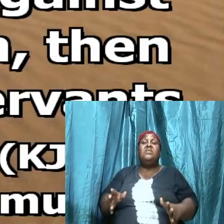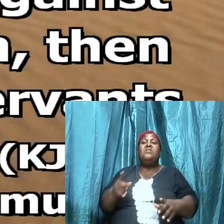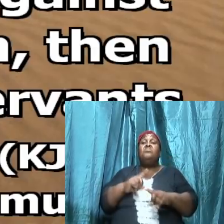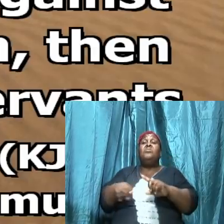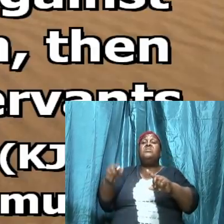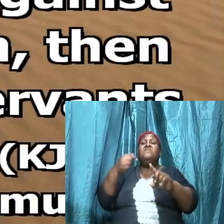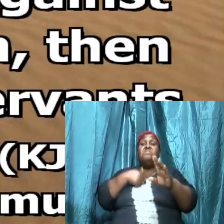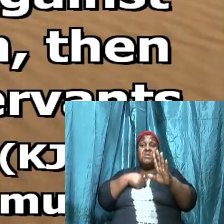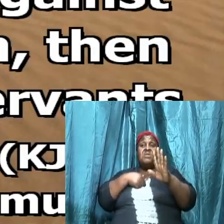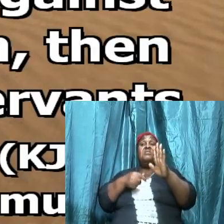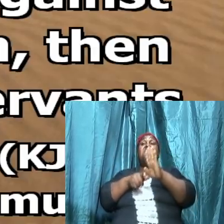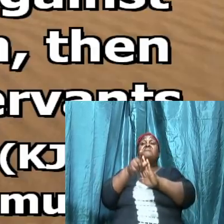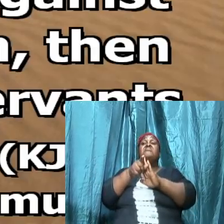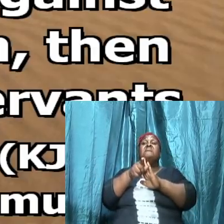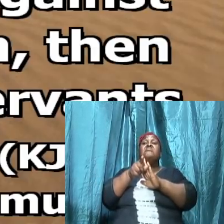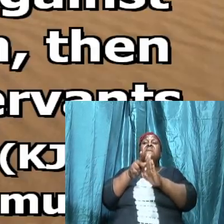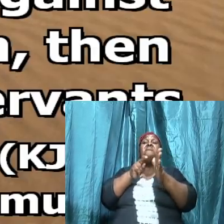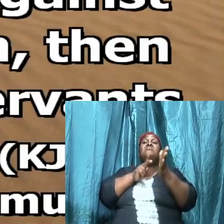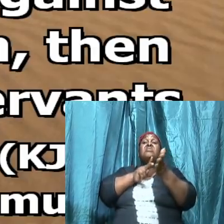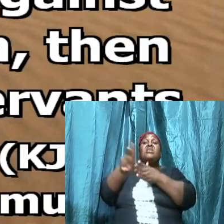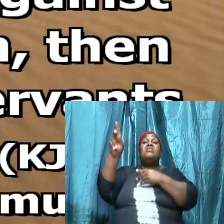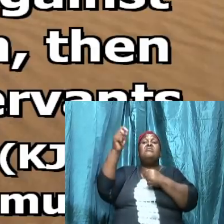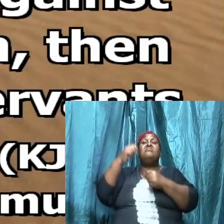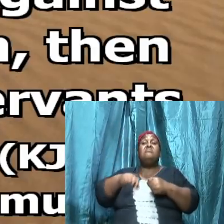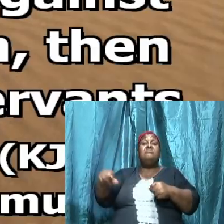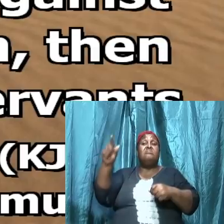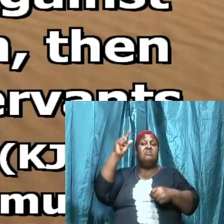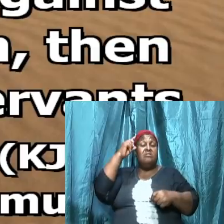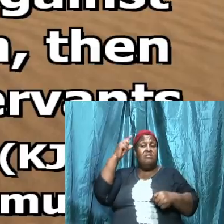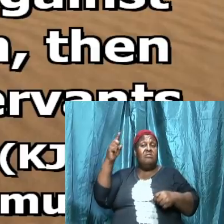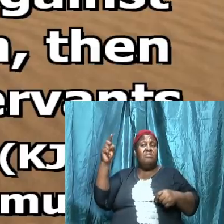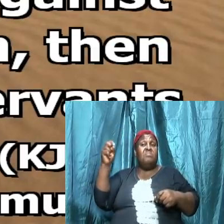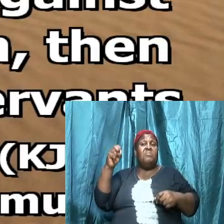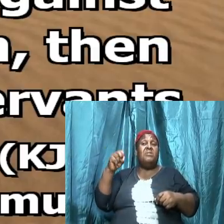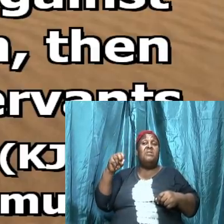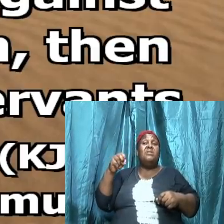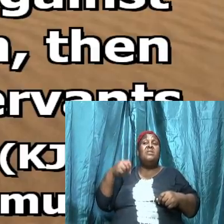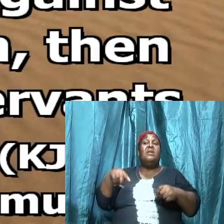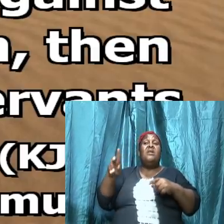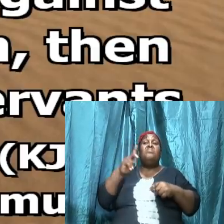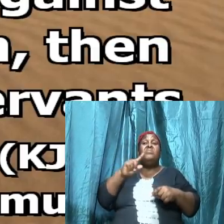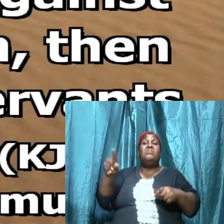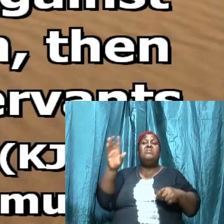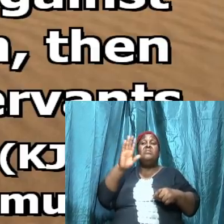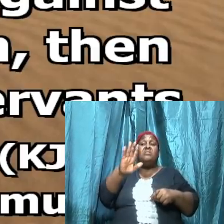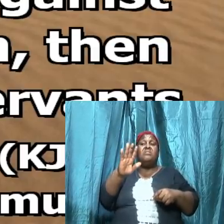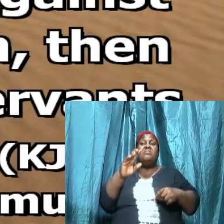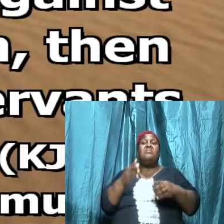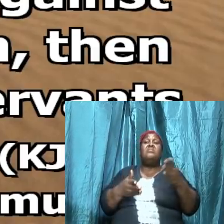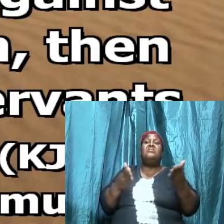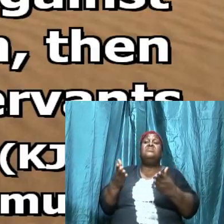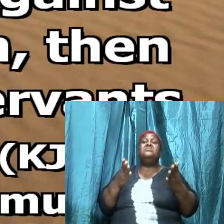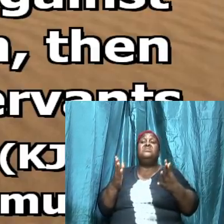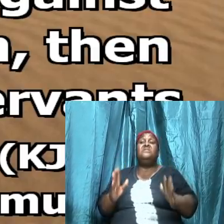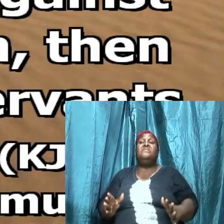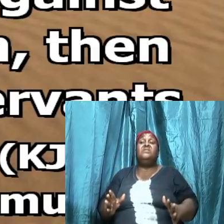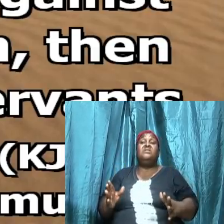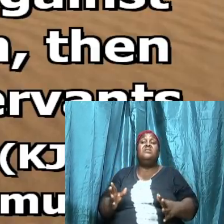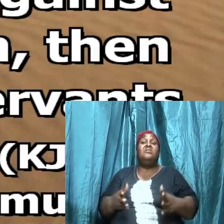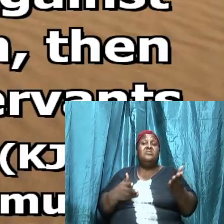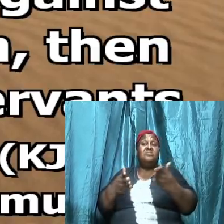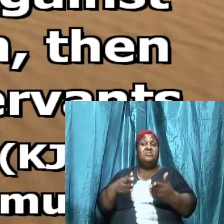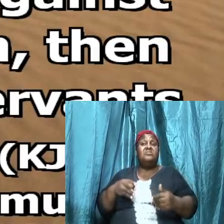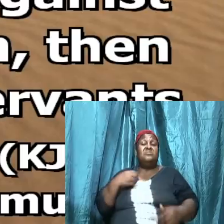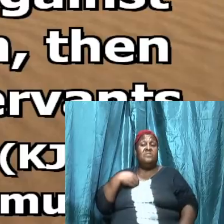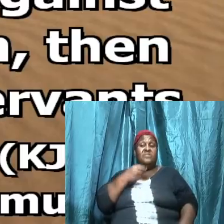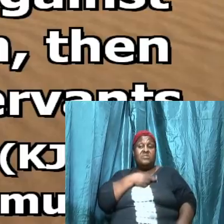prevail against him and kill him then shall he be our servants and servants hold on don't move that one I want us to take note of verse 9 here